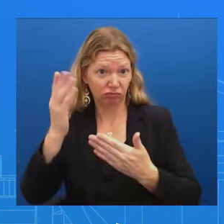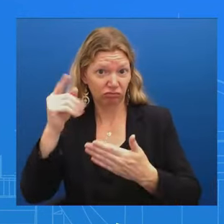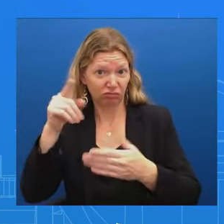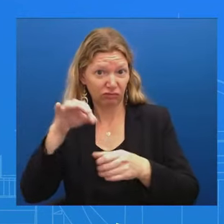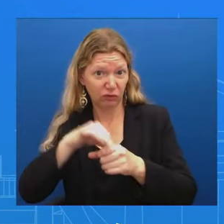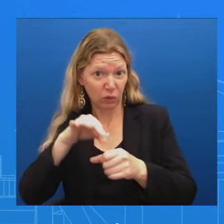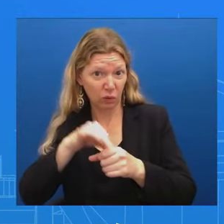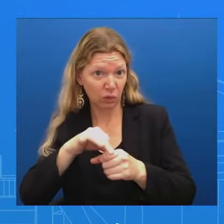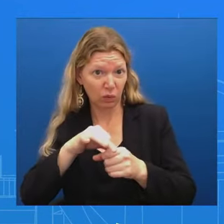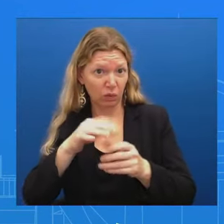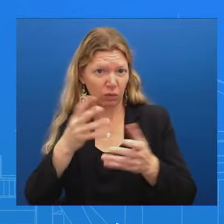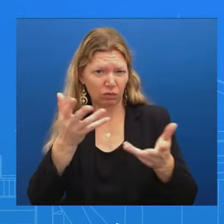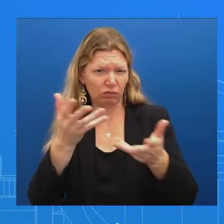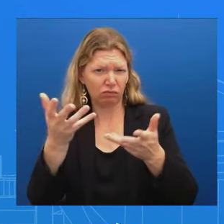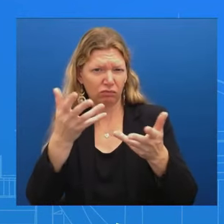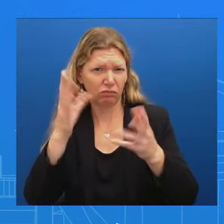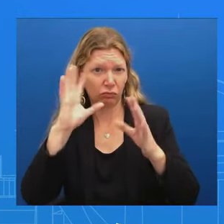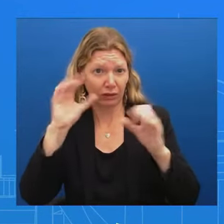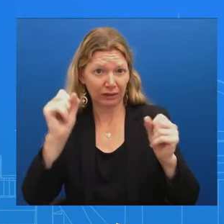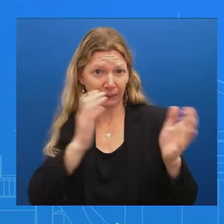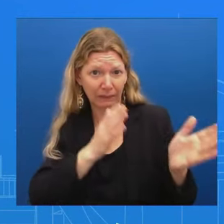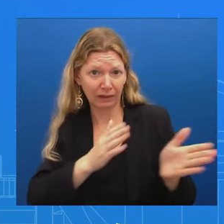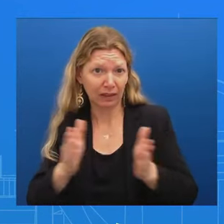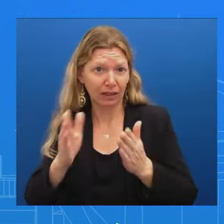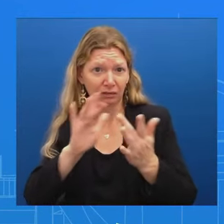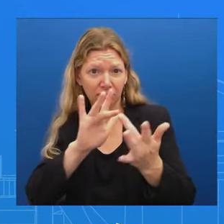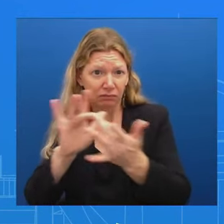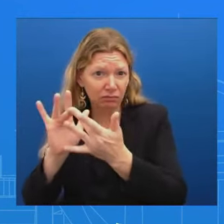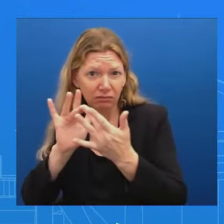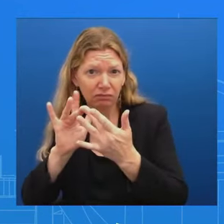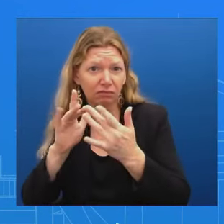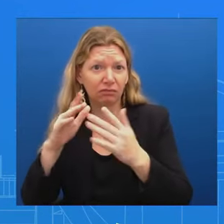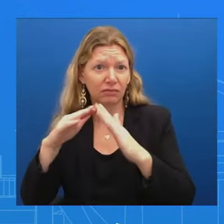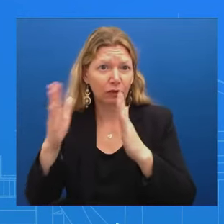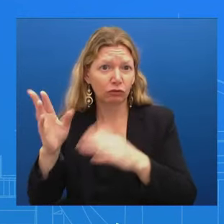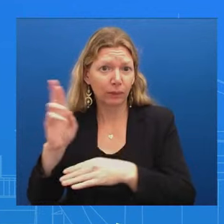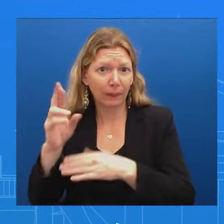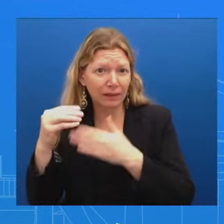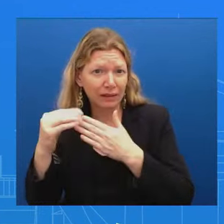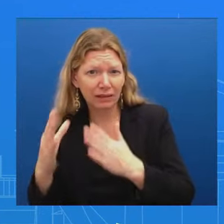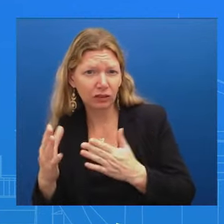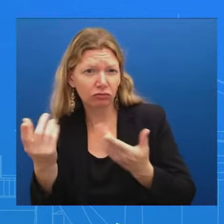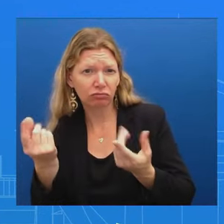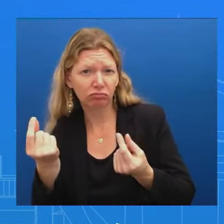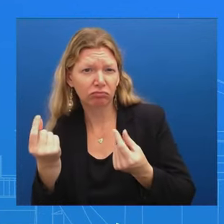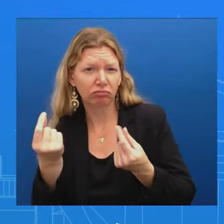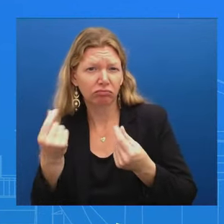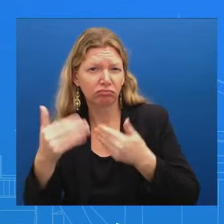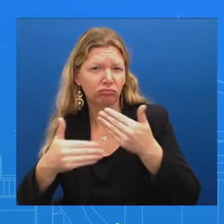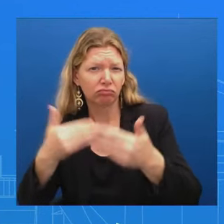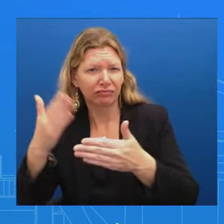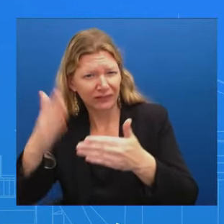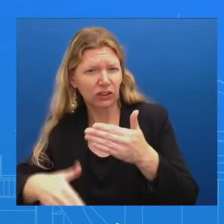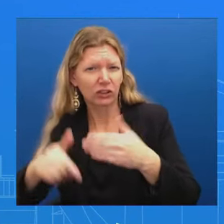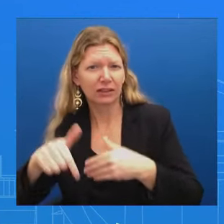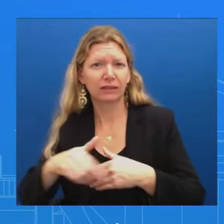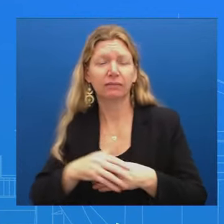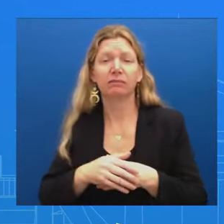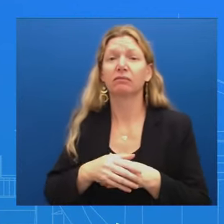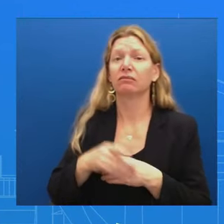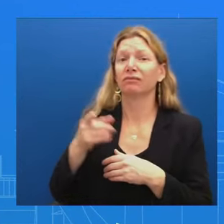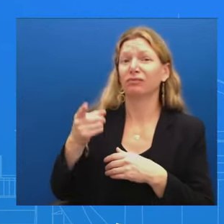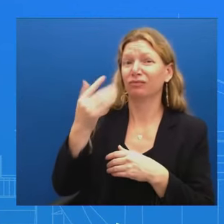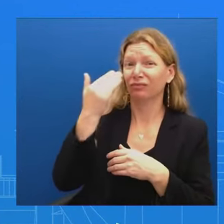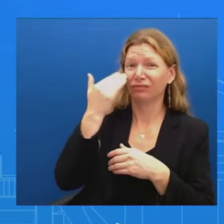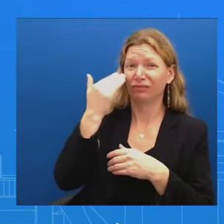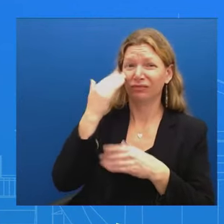how important the President thinks it is to get that very all-important funding Security assistance to Ukraine, obviously